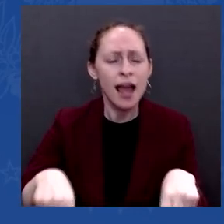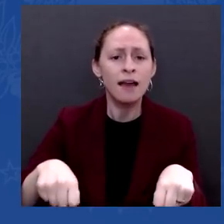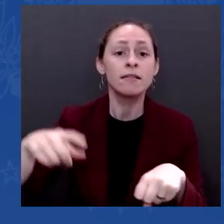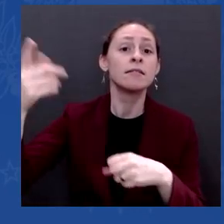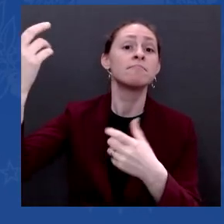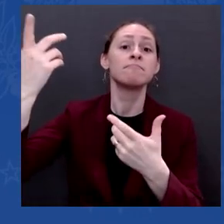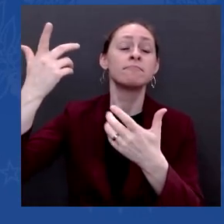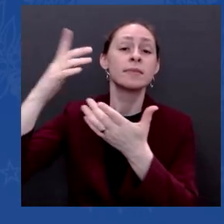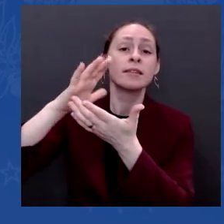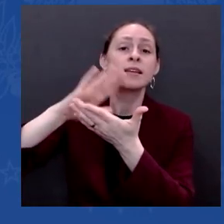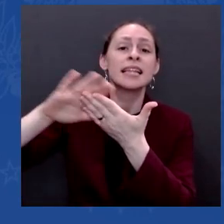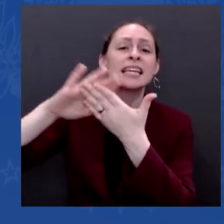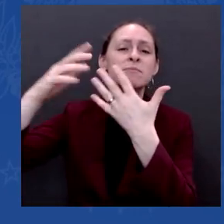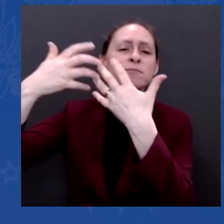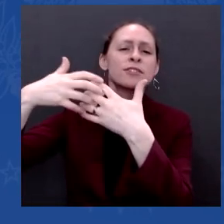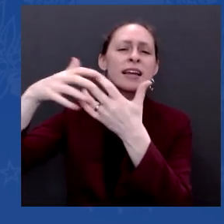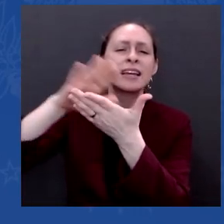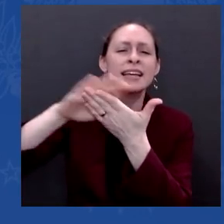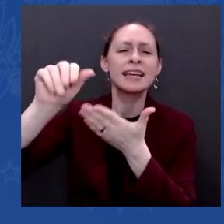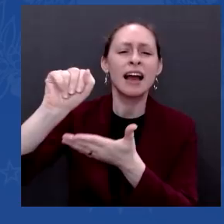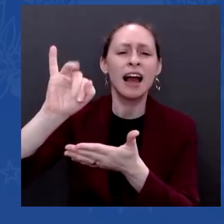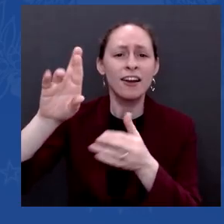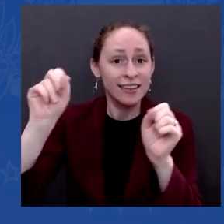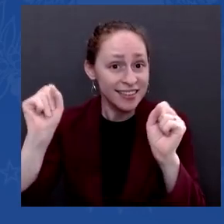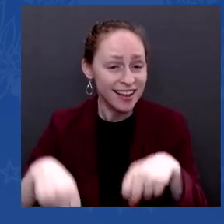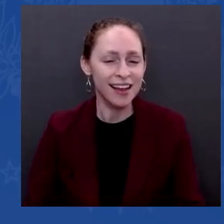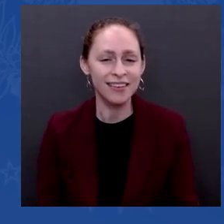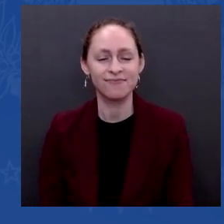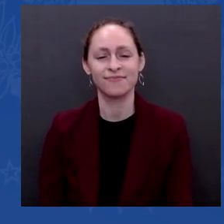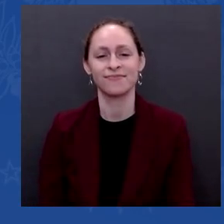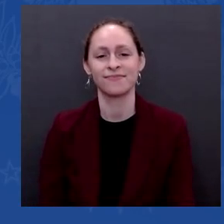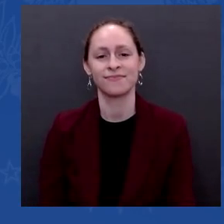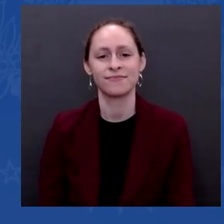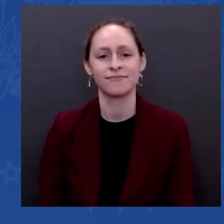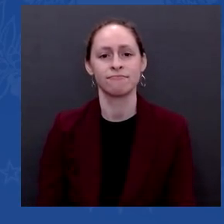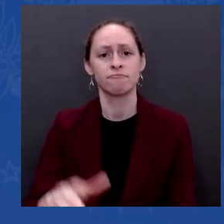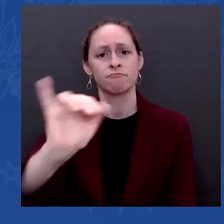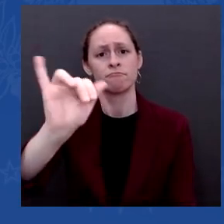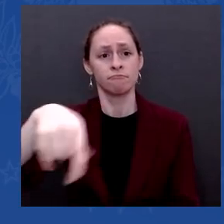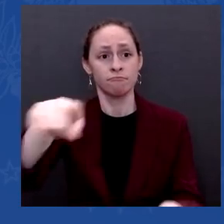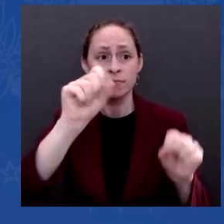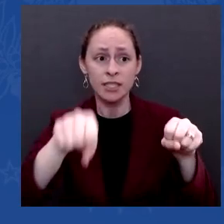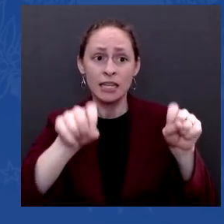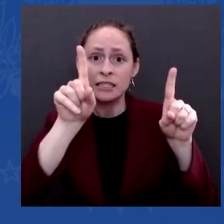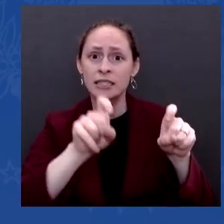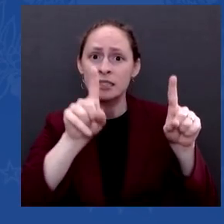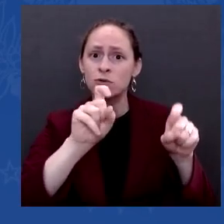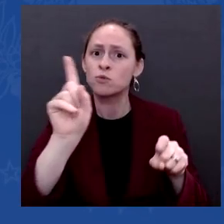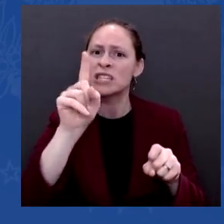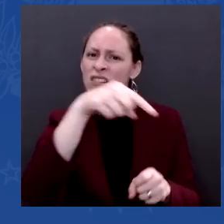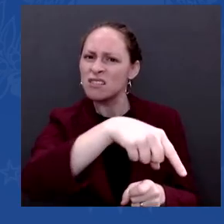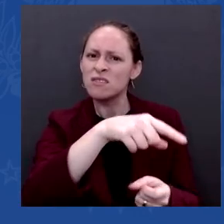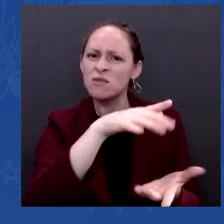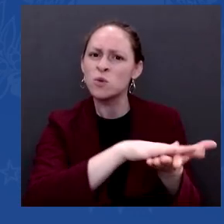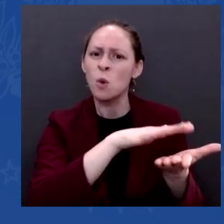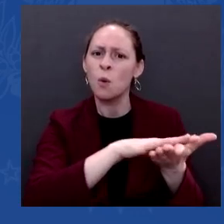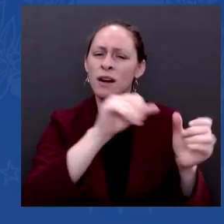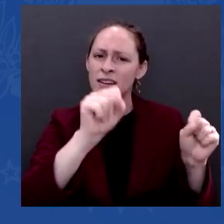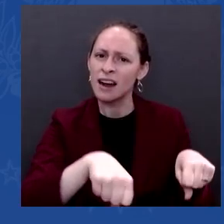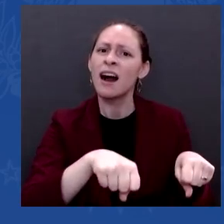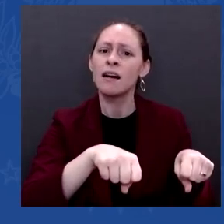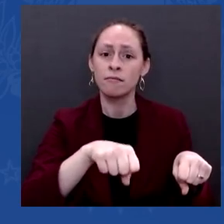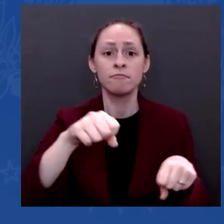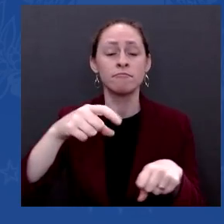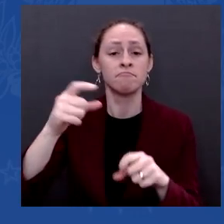schools. And many states and school districts have spent this money very well. Unfortunately, some haven't. I